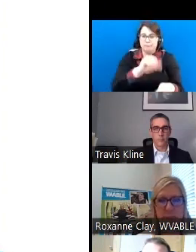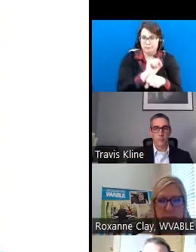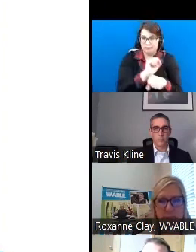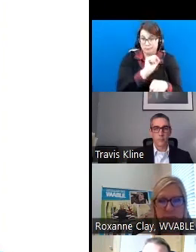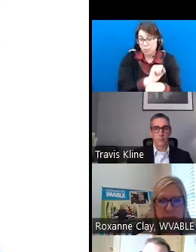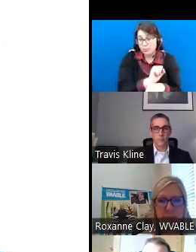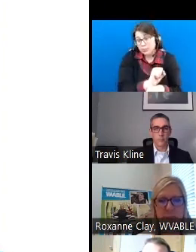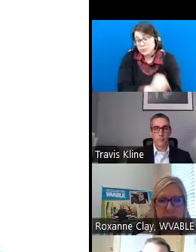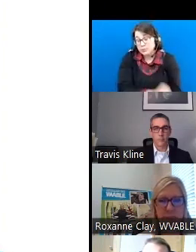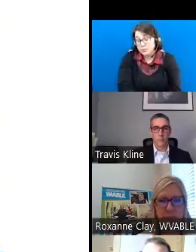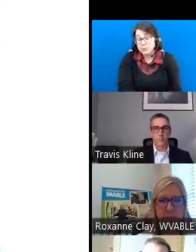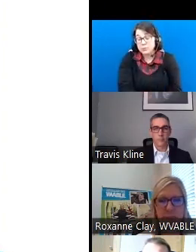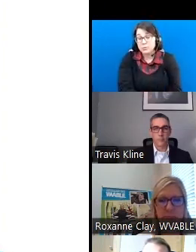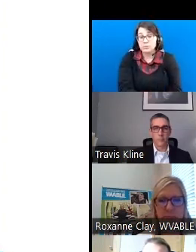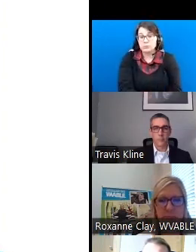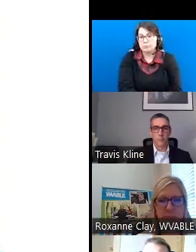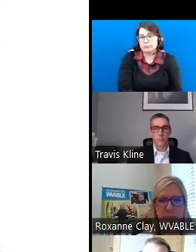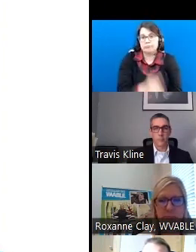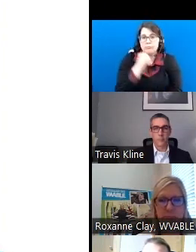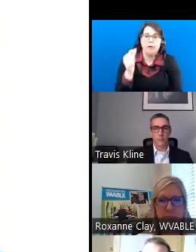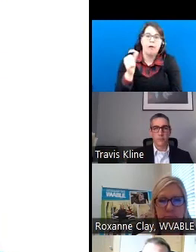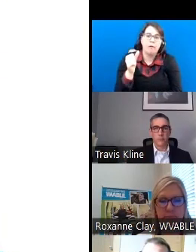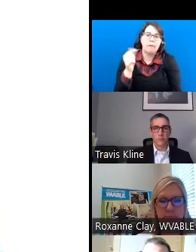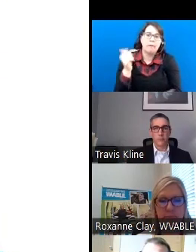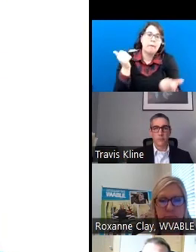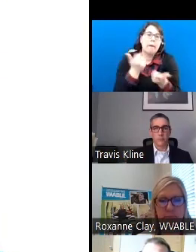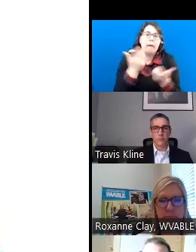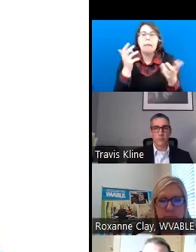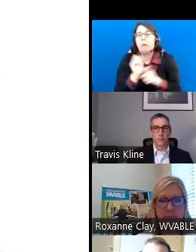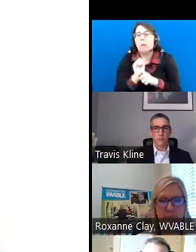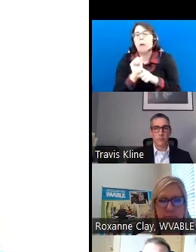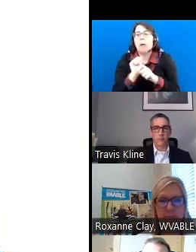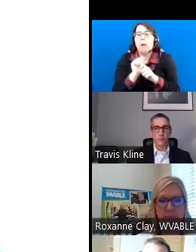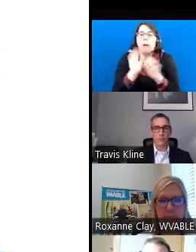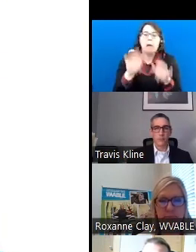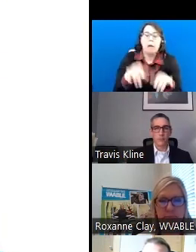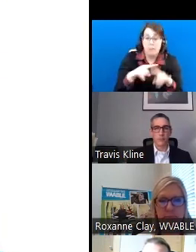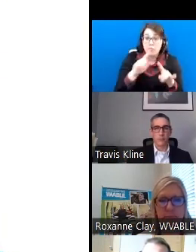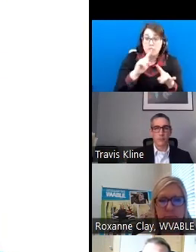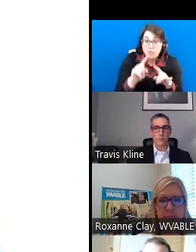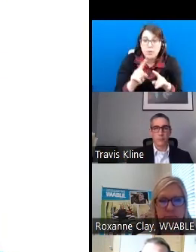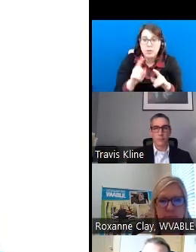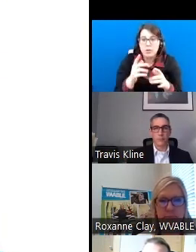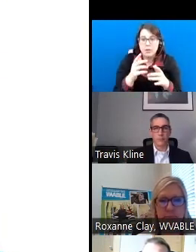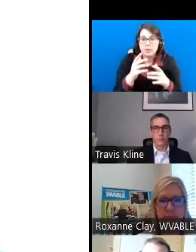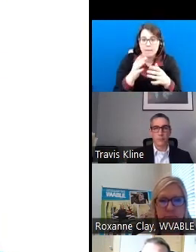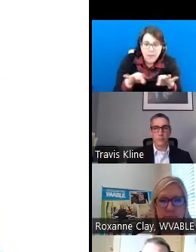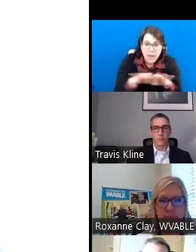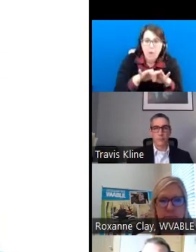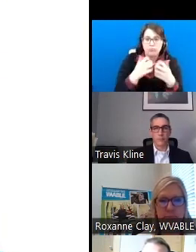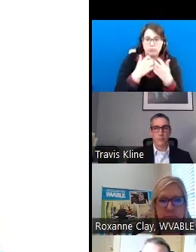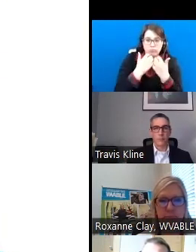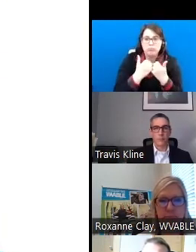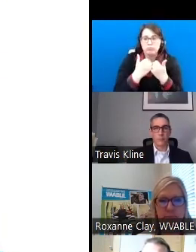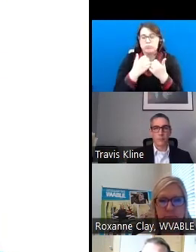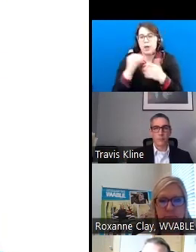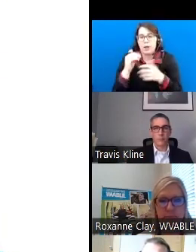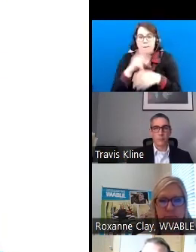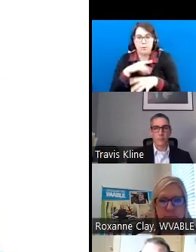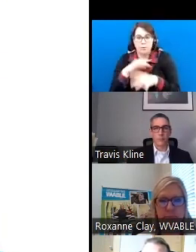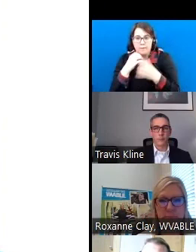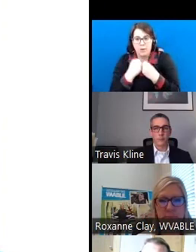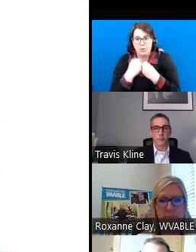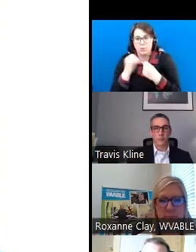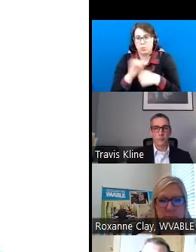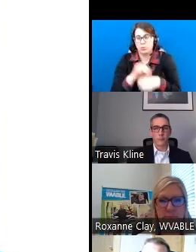And not just any employment or work, but, you know, ones that are really valued and ones the person values, I